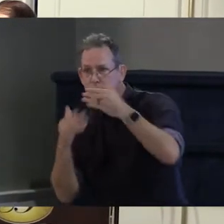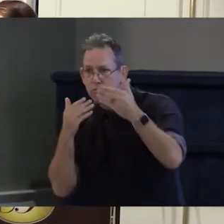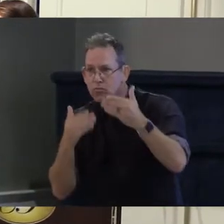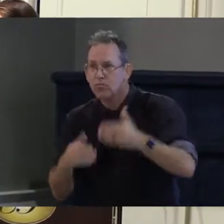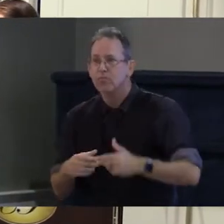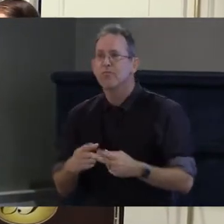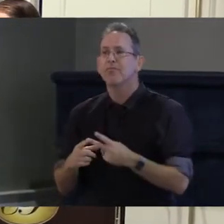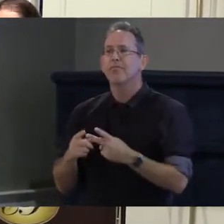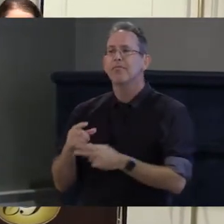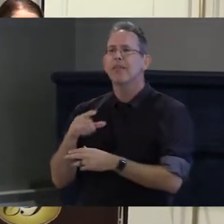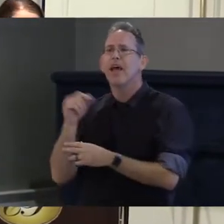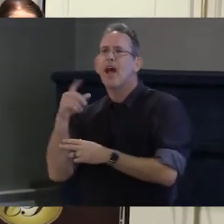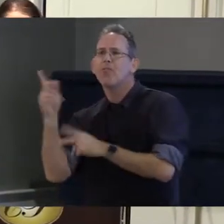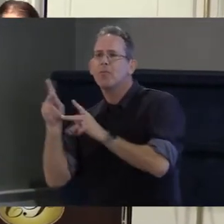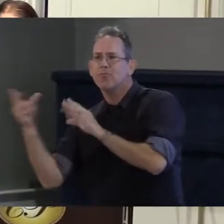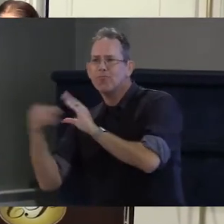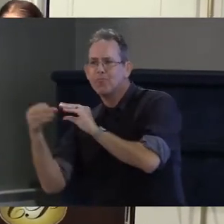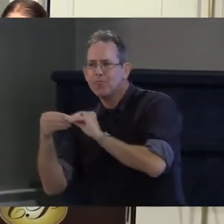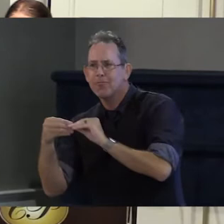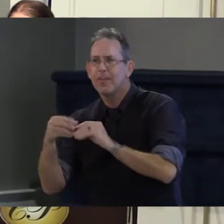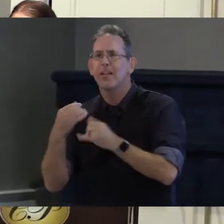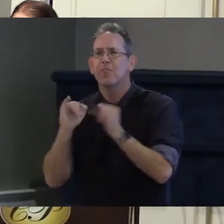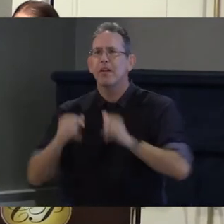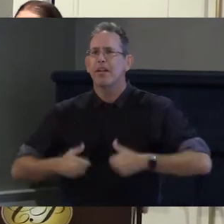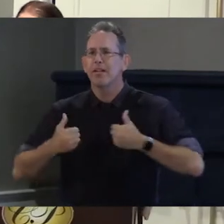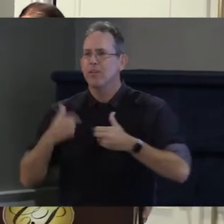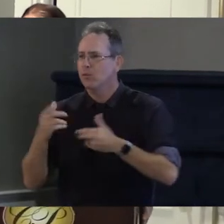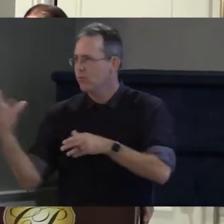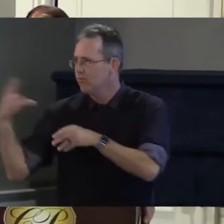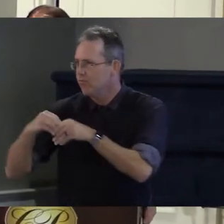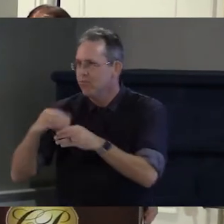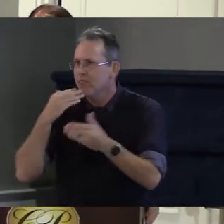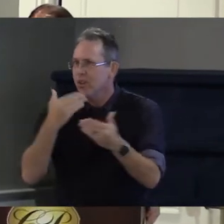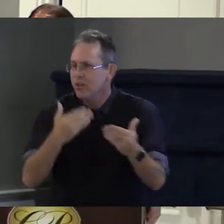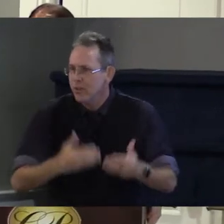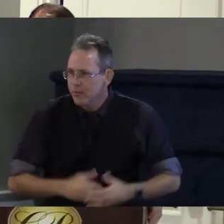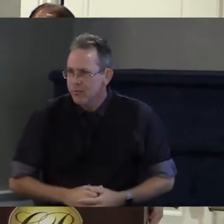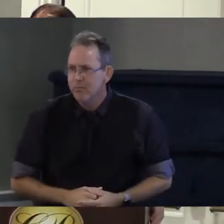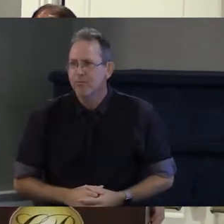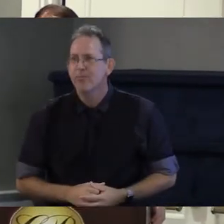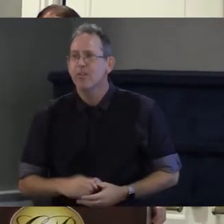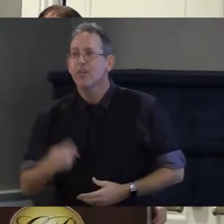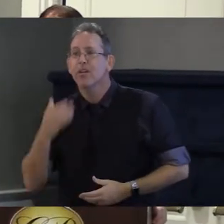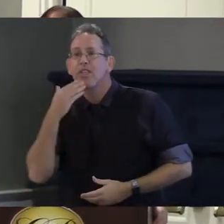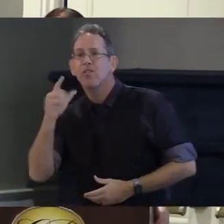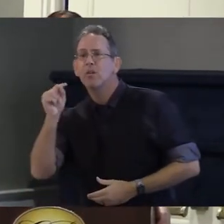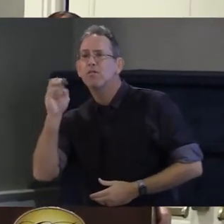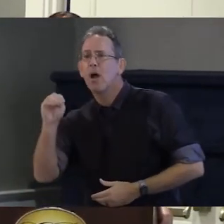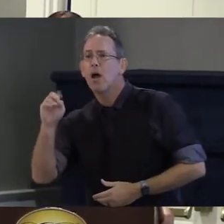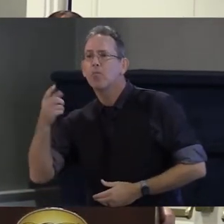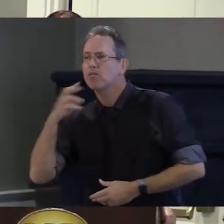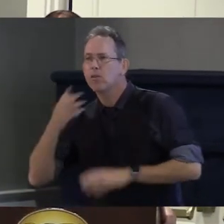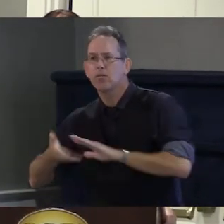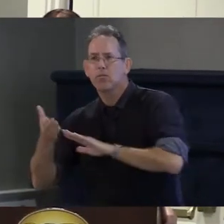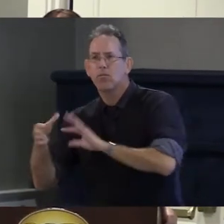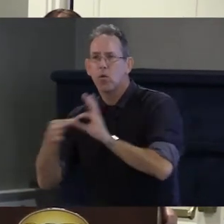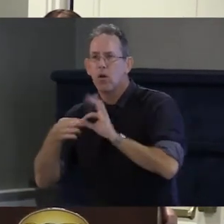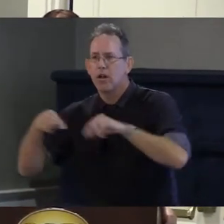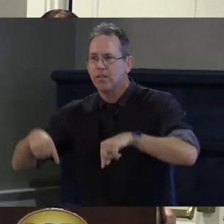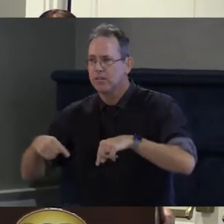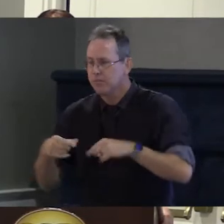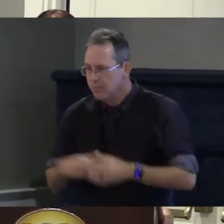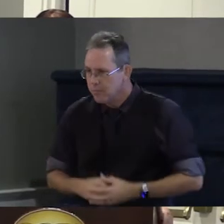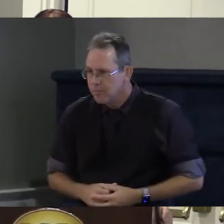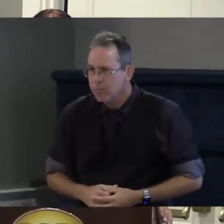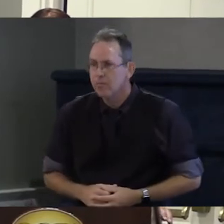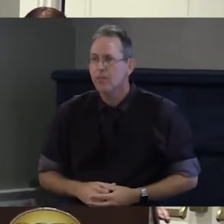Tom Hamilton executive director of silk for pulling this off and thank you members who were able to come